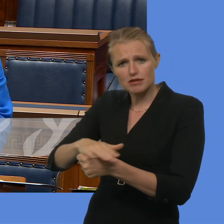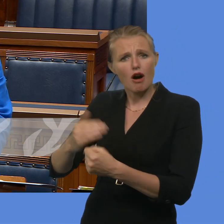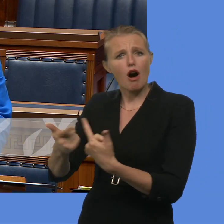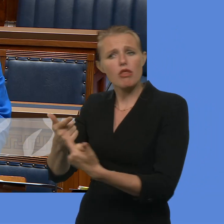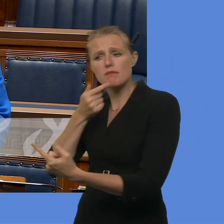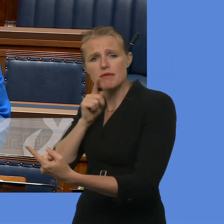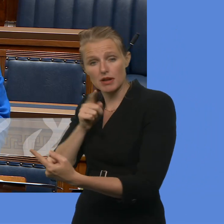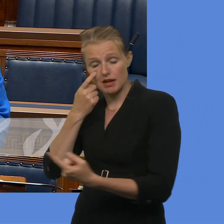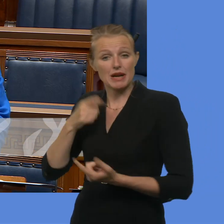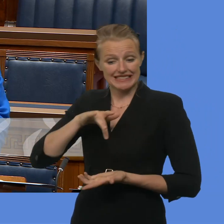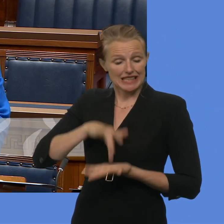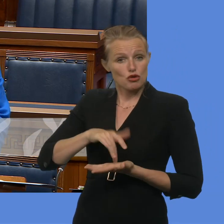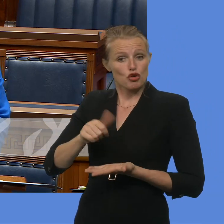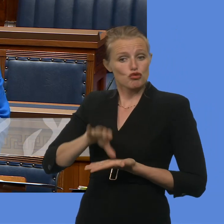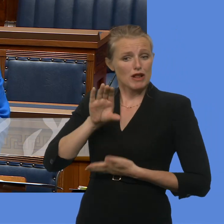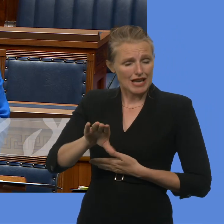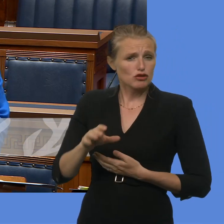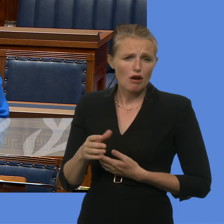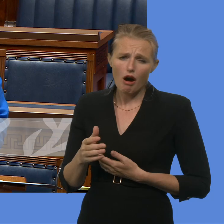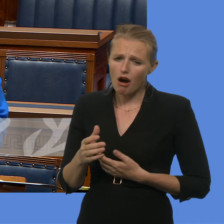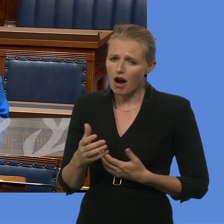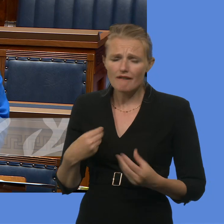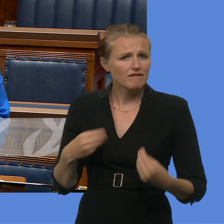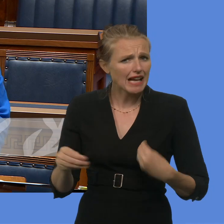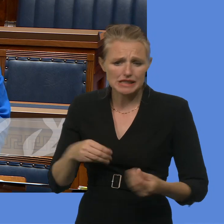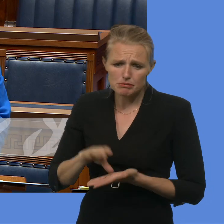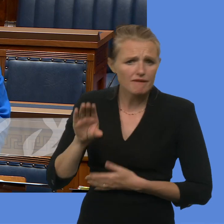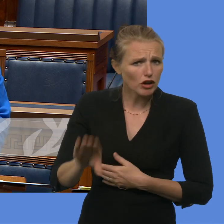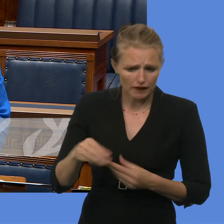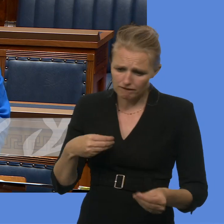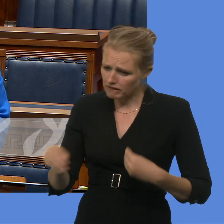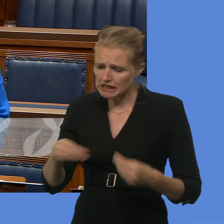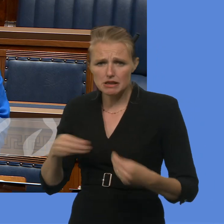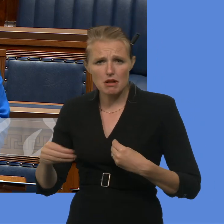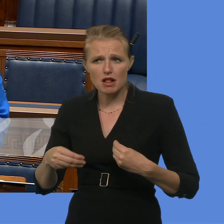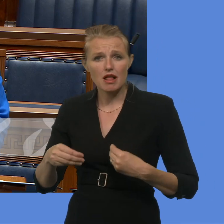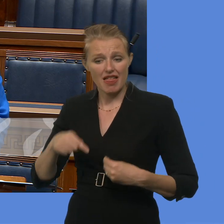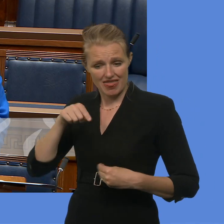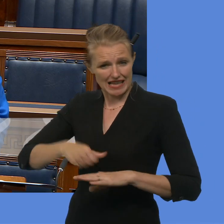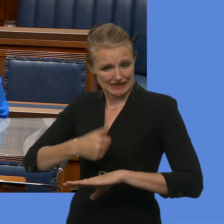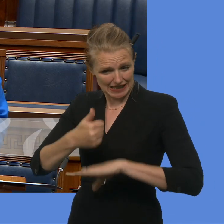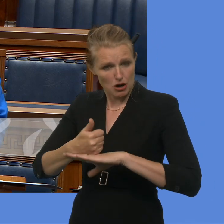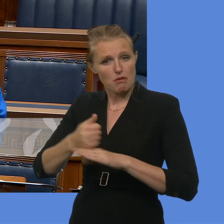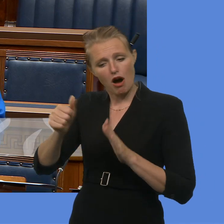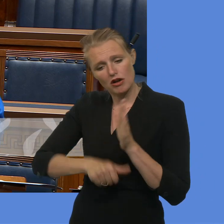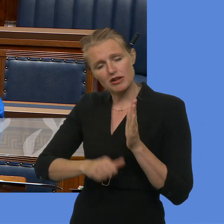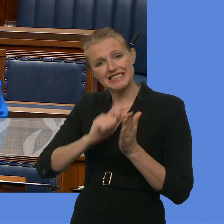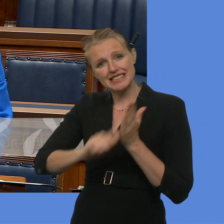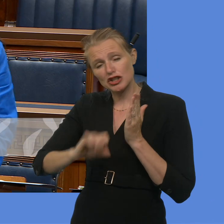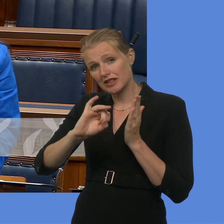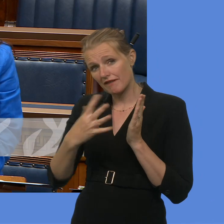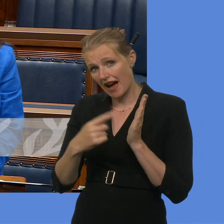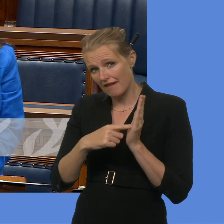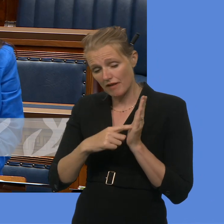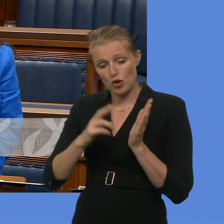But Central Good Relations is probably the most flexible scheme that we have. It is founded very much in terms of Section 75 of the